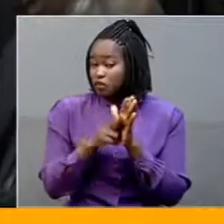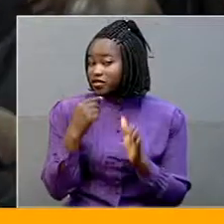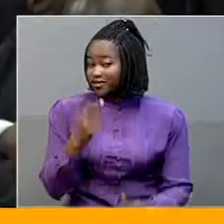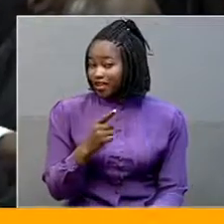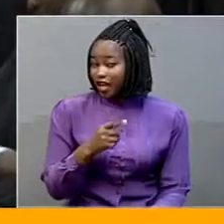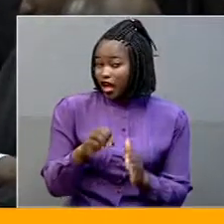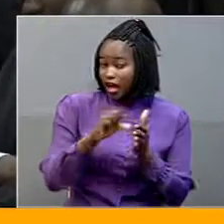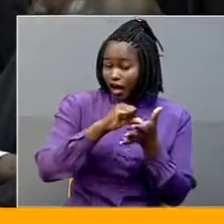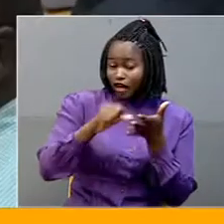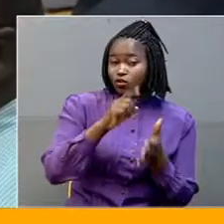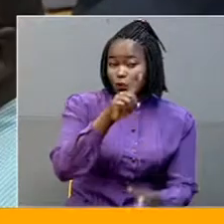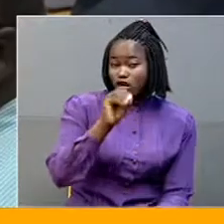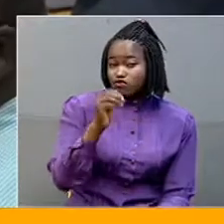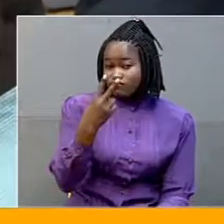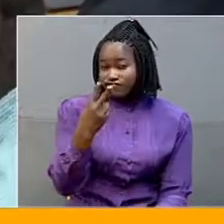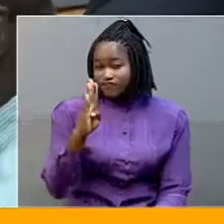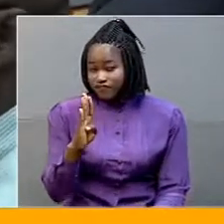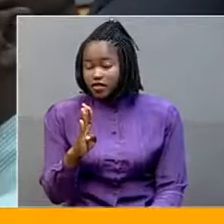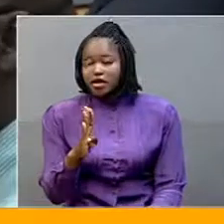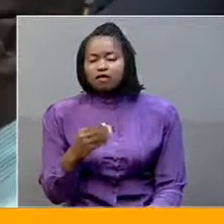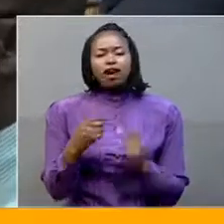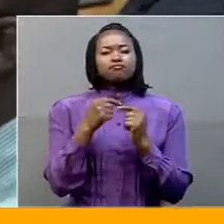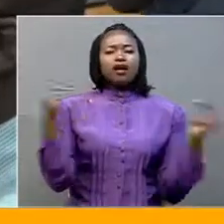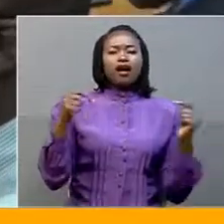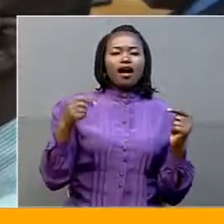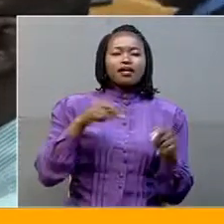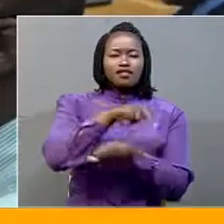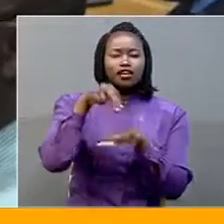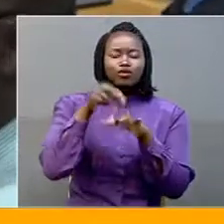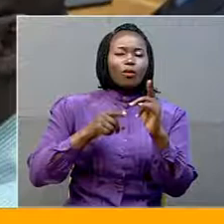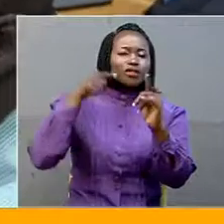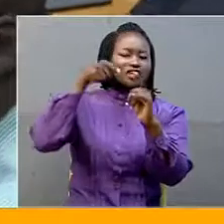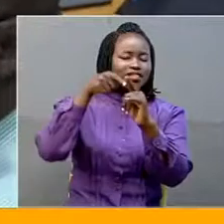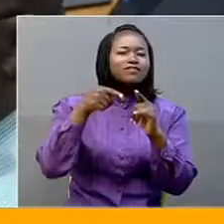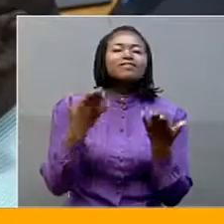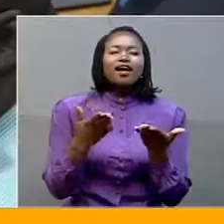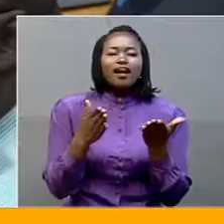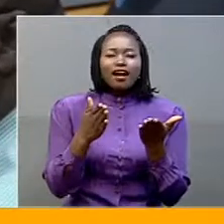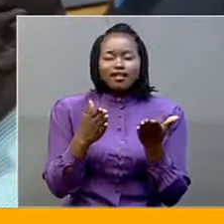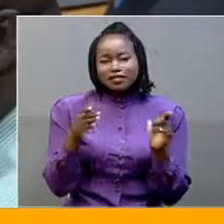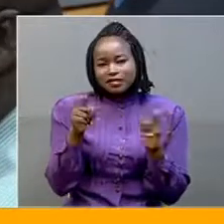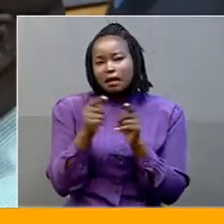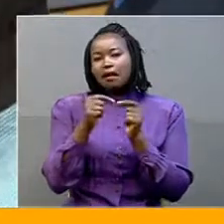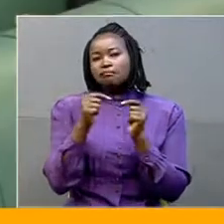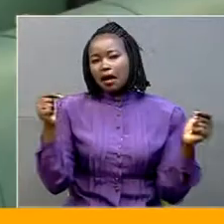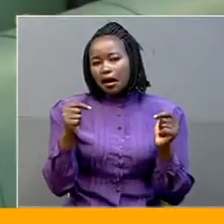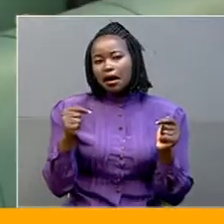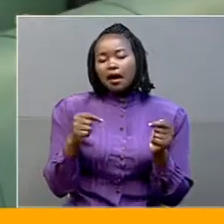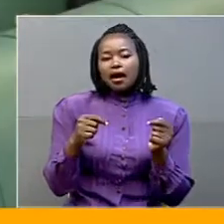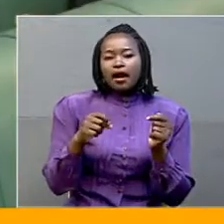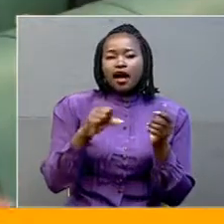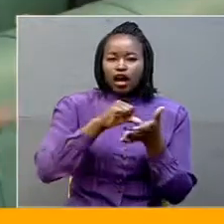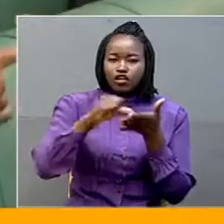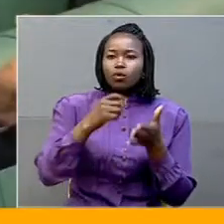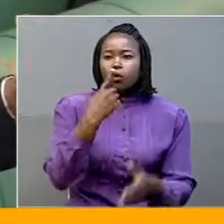Article 102b is contrary to the spirit and objective two of the national objectives and directives principles of the state policy and Article 1 of the Constitution of